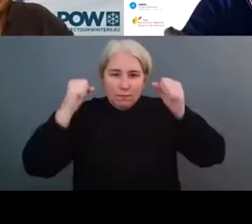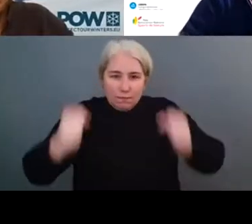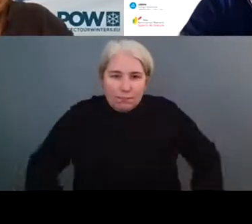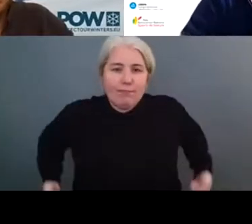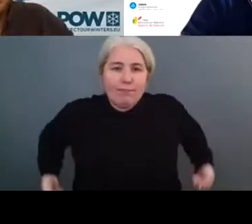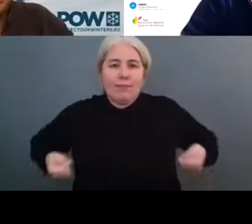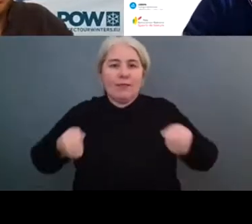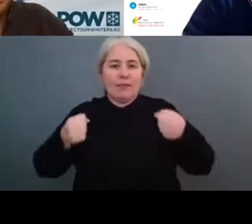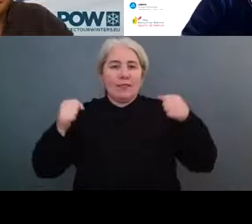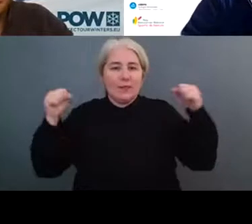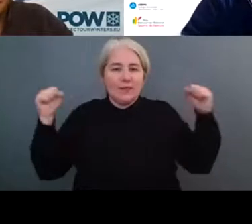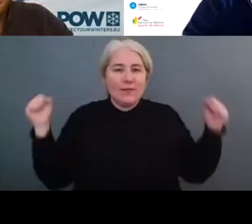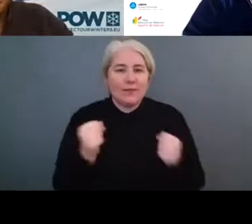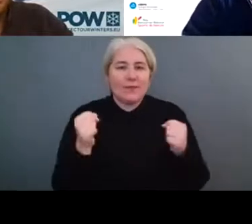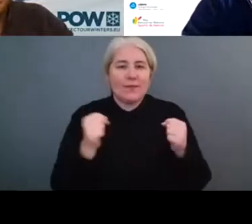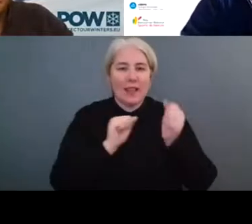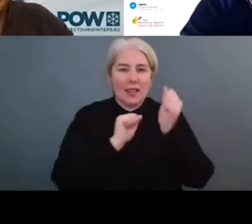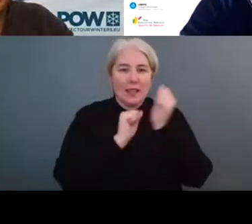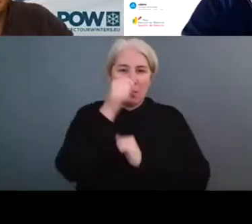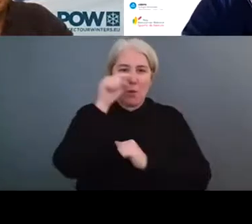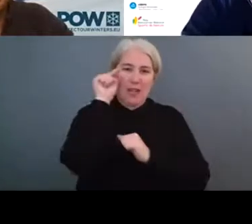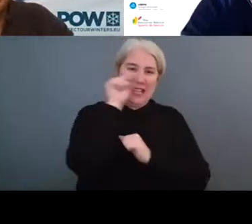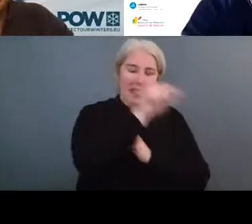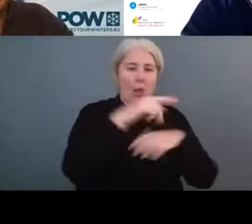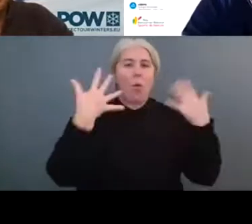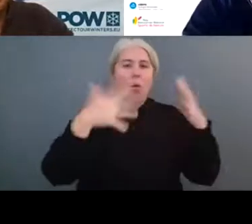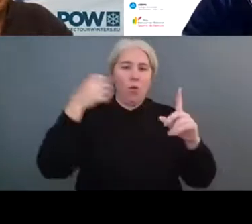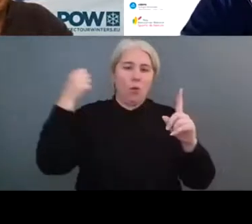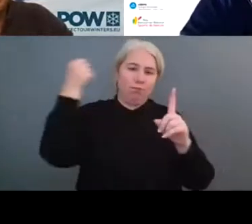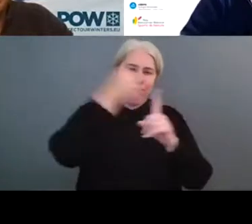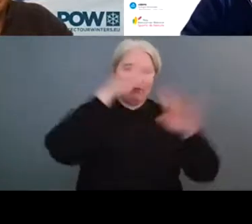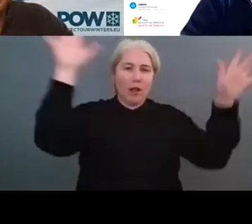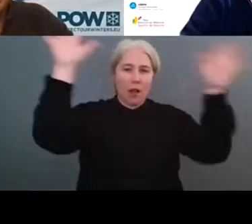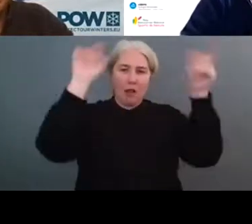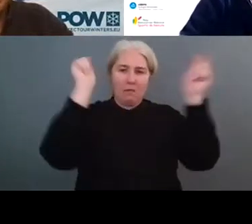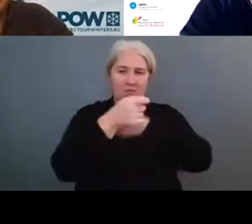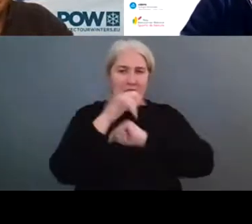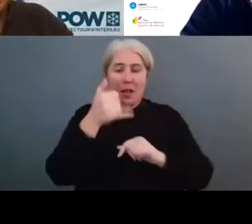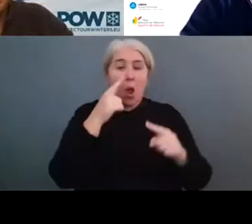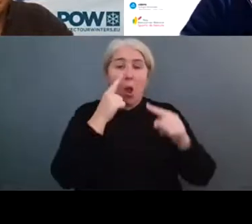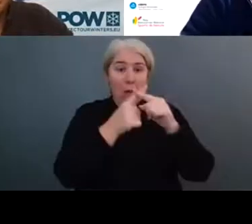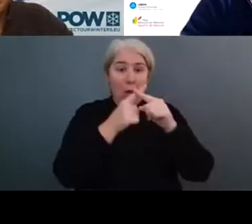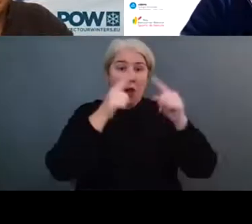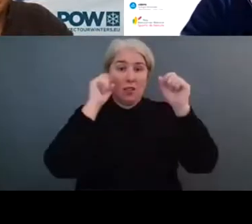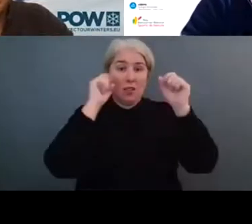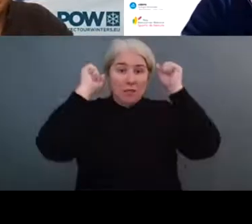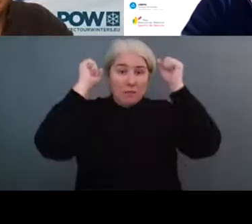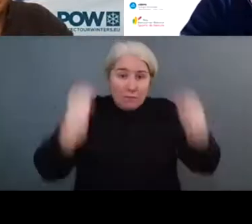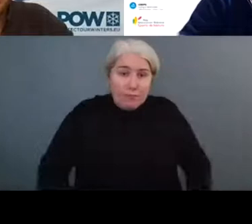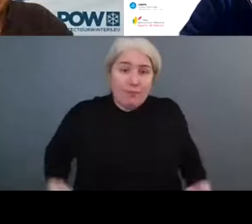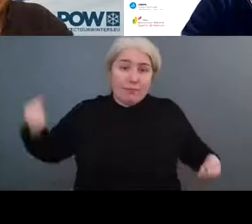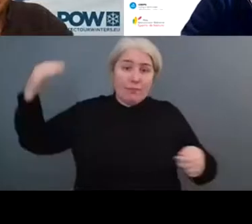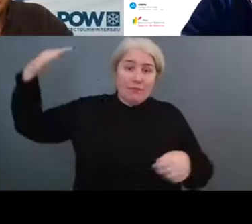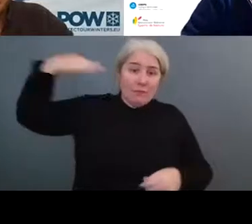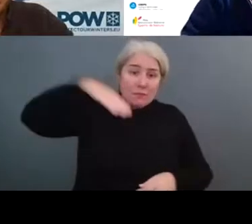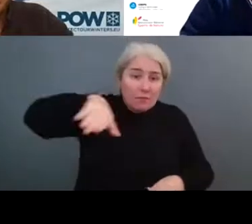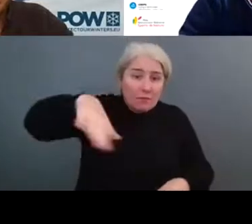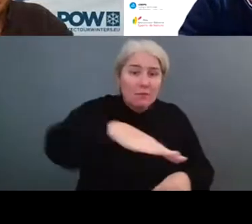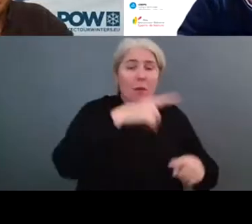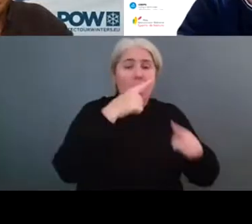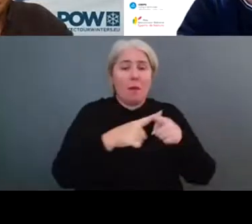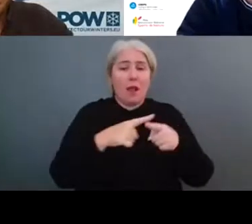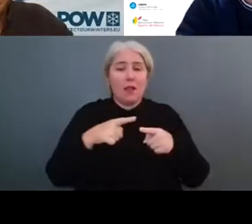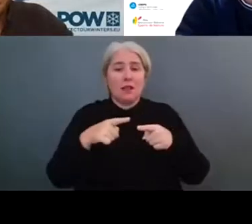type of outdoor sport, just like Sirin said, is affected by climate change, from wild water activities to countryside recreation.